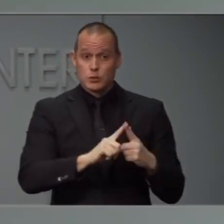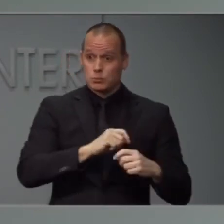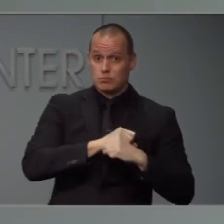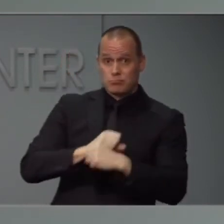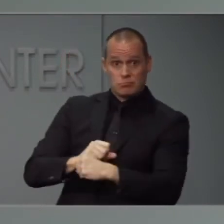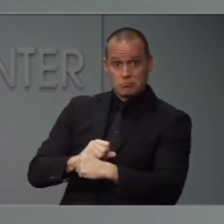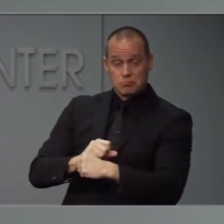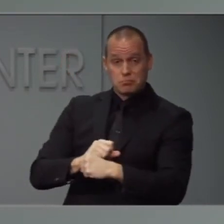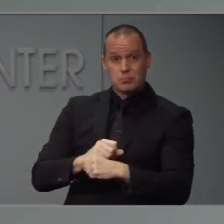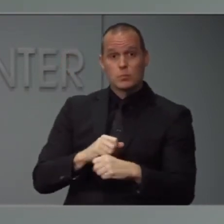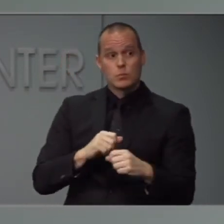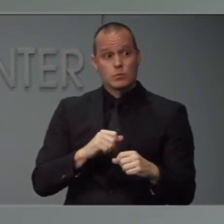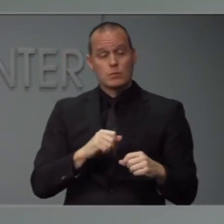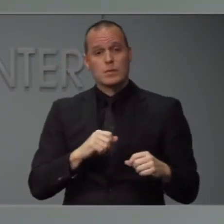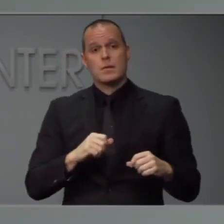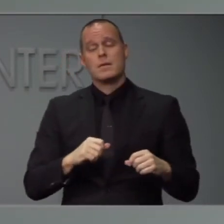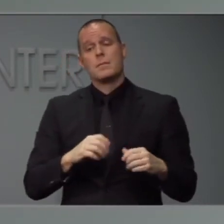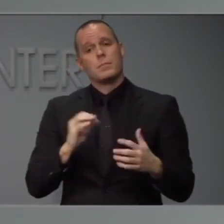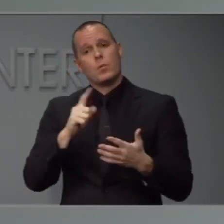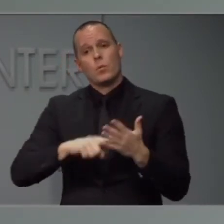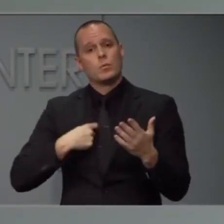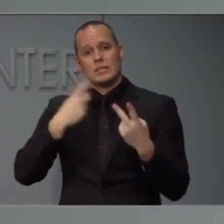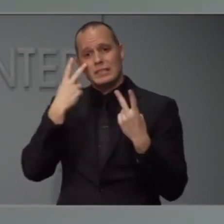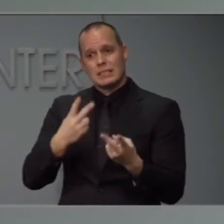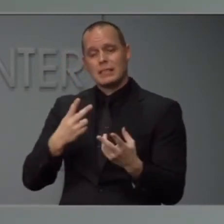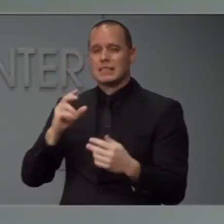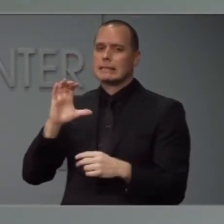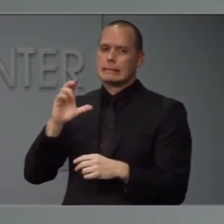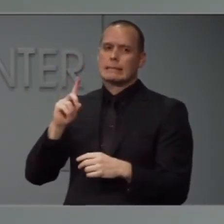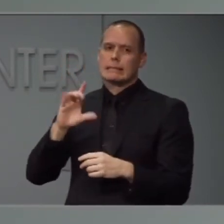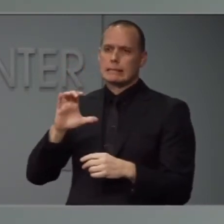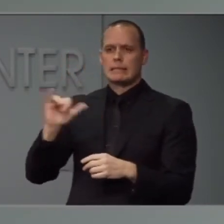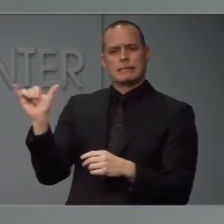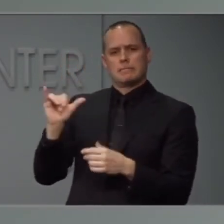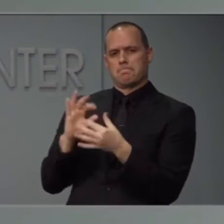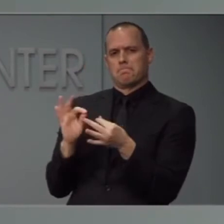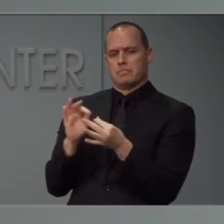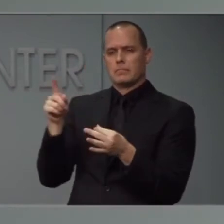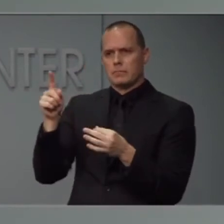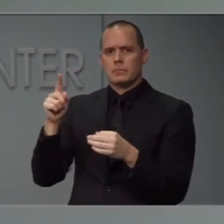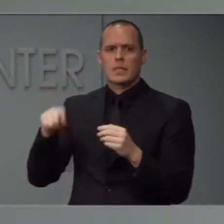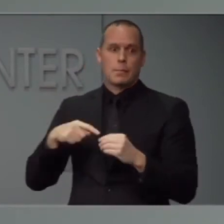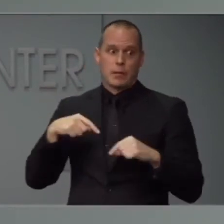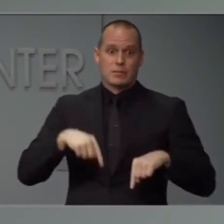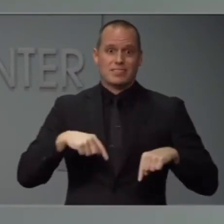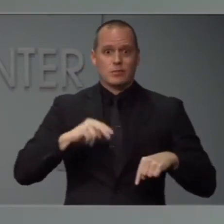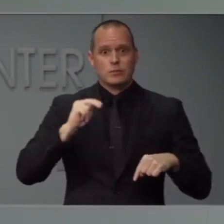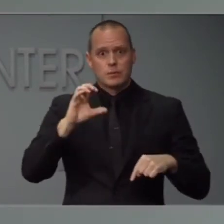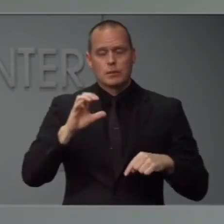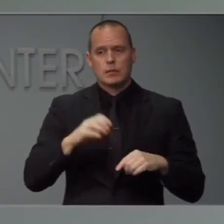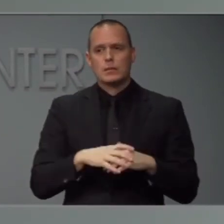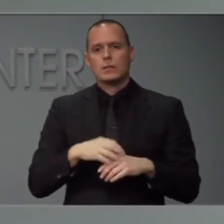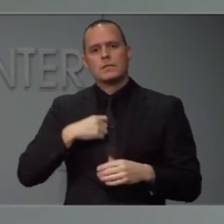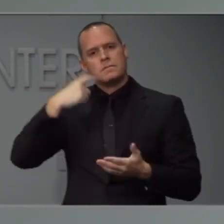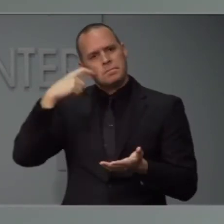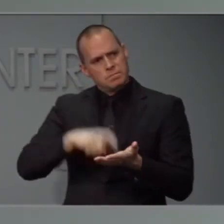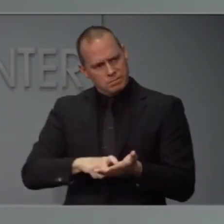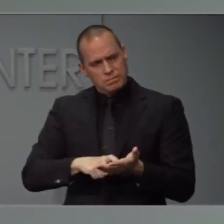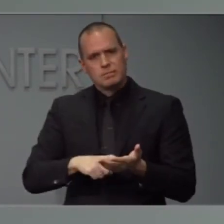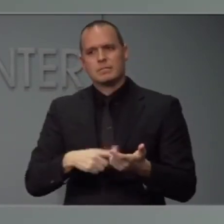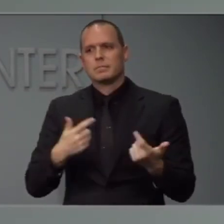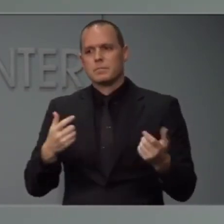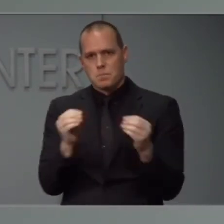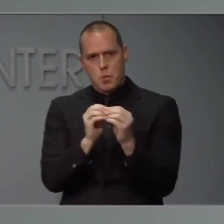But what we are seeing and what the CDC has said about North Carolina is that we are seeing widespread community